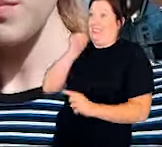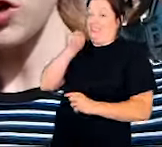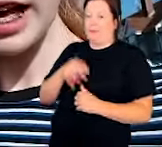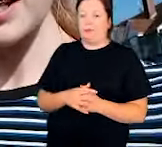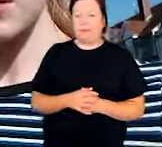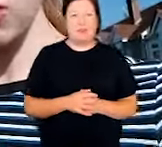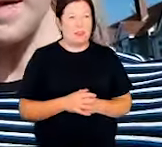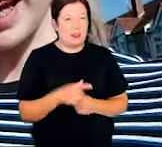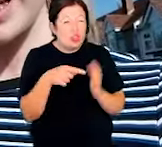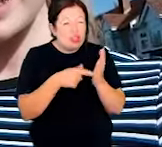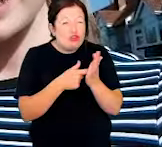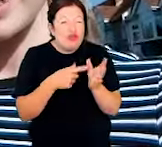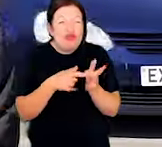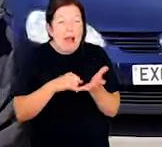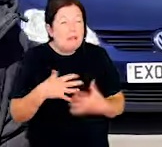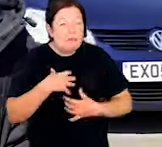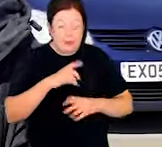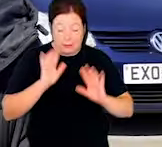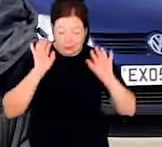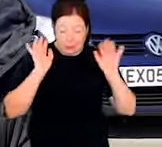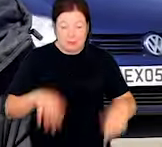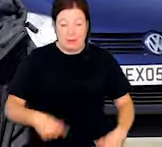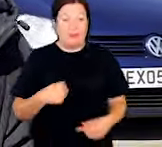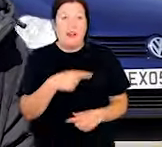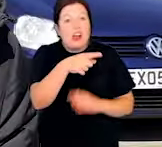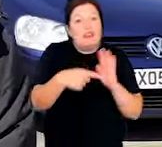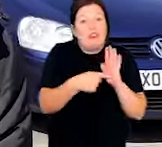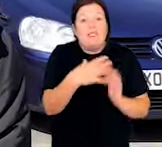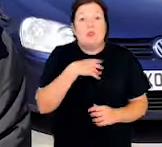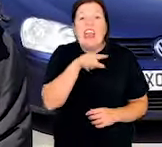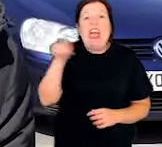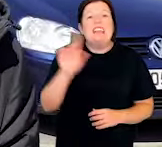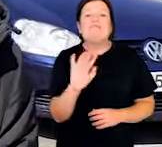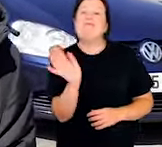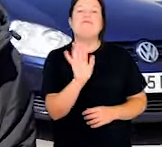I'm not scared of Travis It's not Travis you should be scared of, love